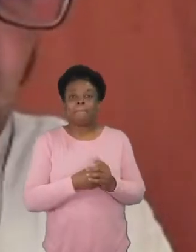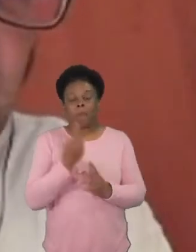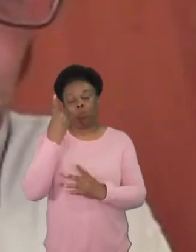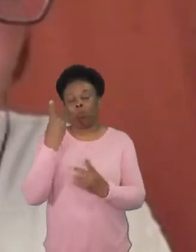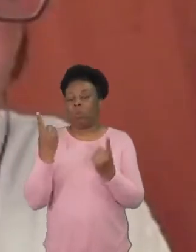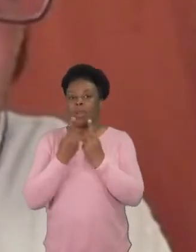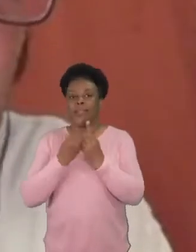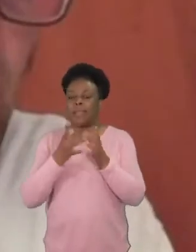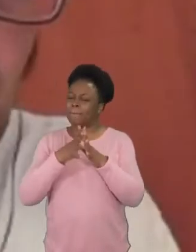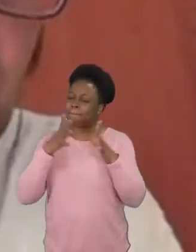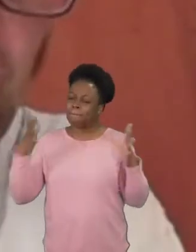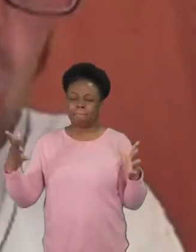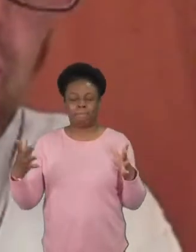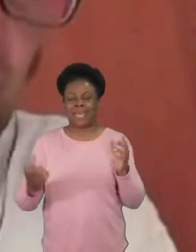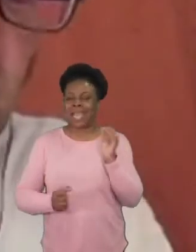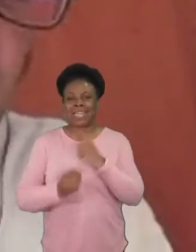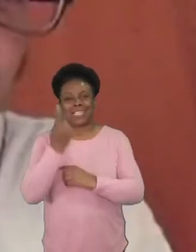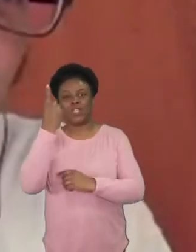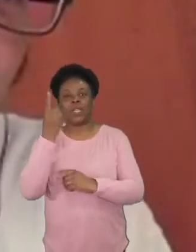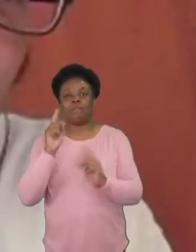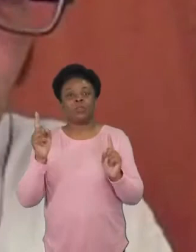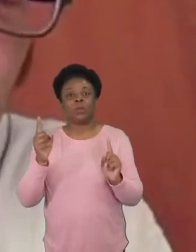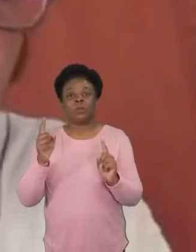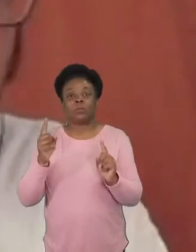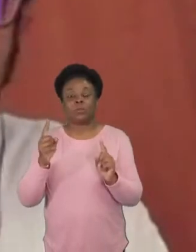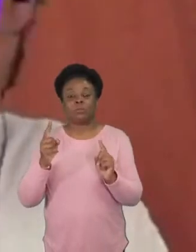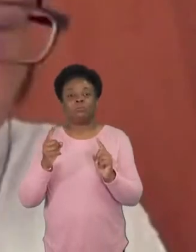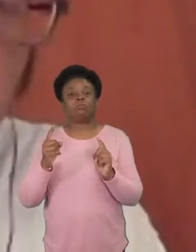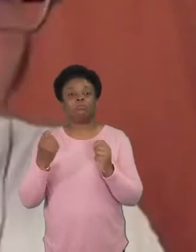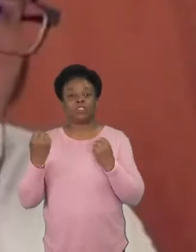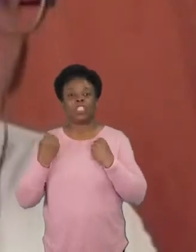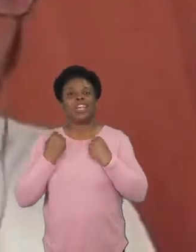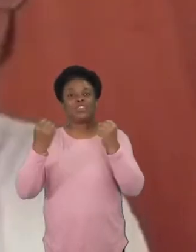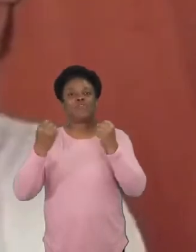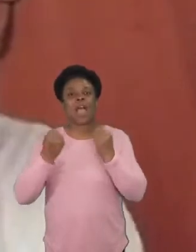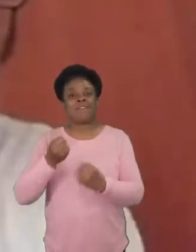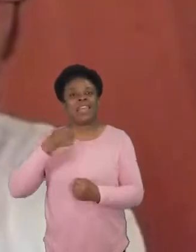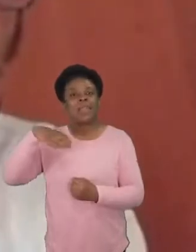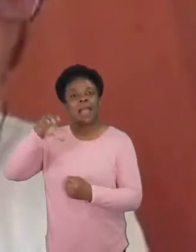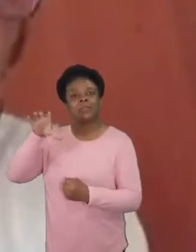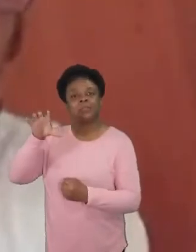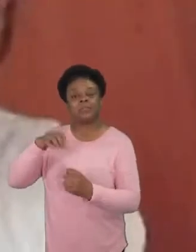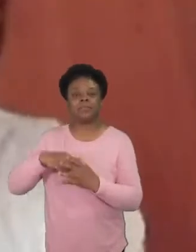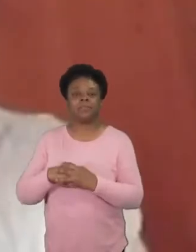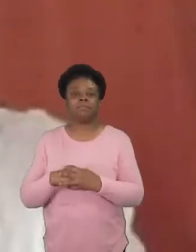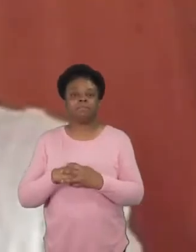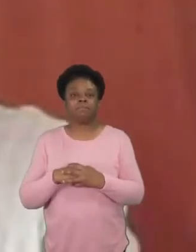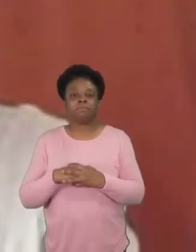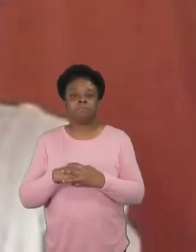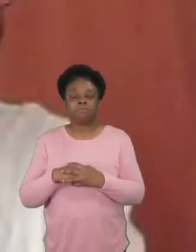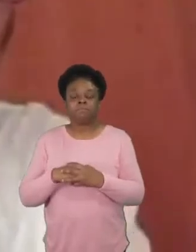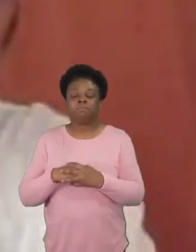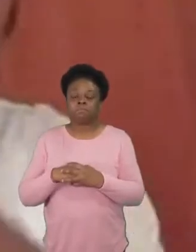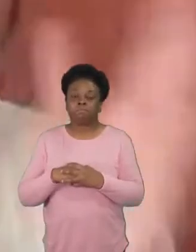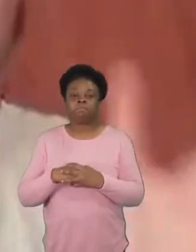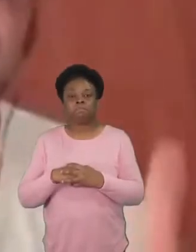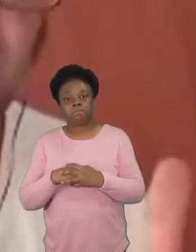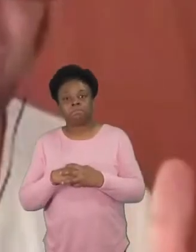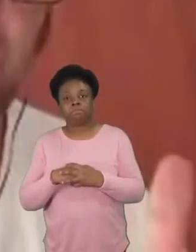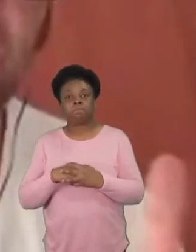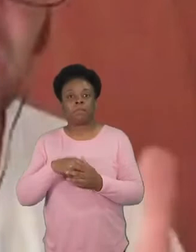initiatives right now is around driver's licenses because it's going to be a while before we have you know um